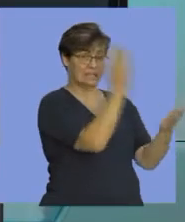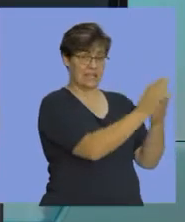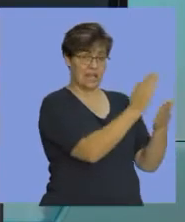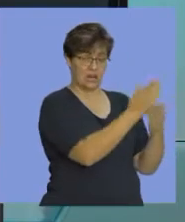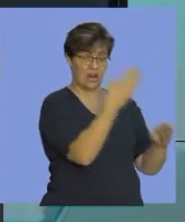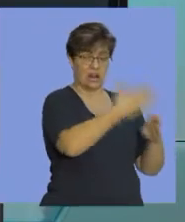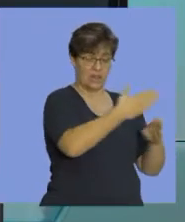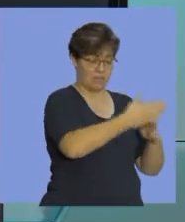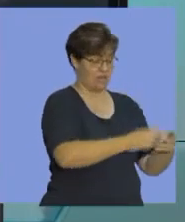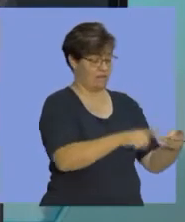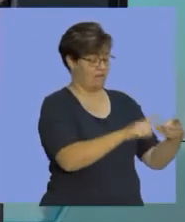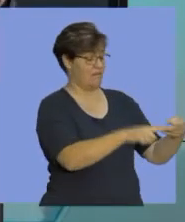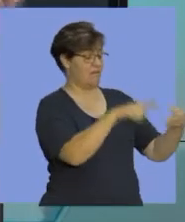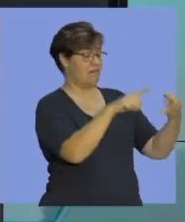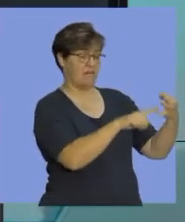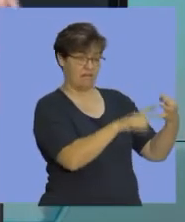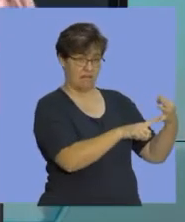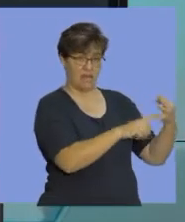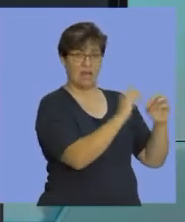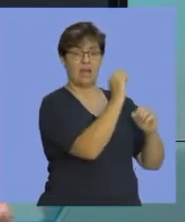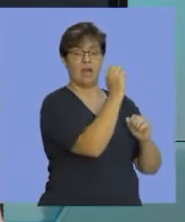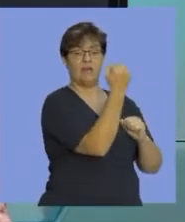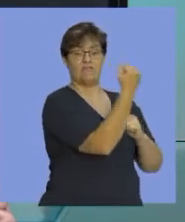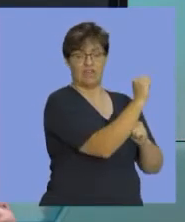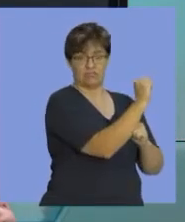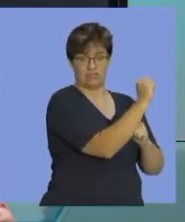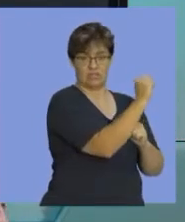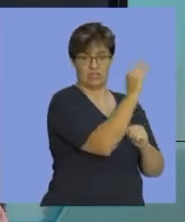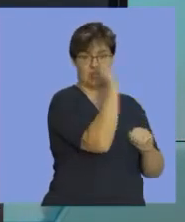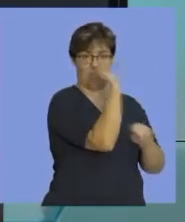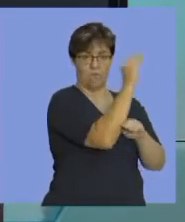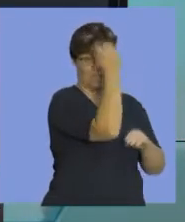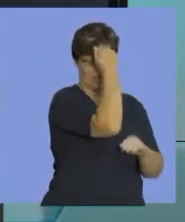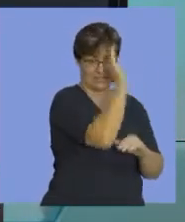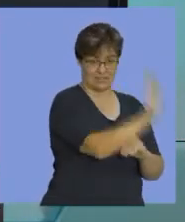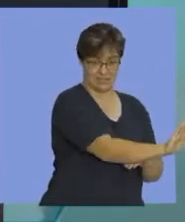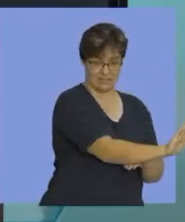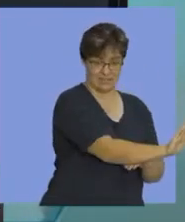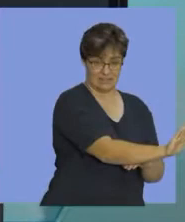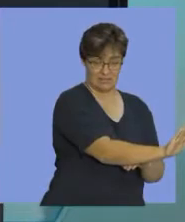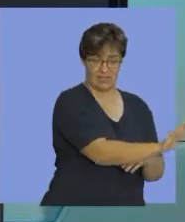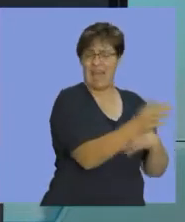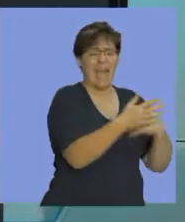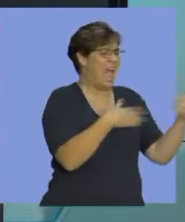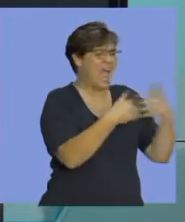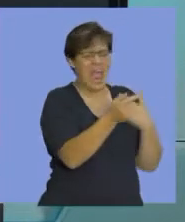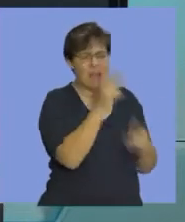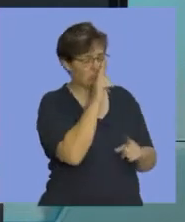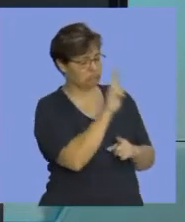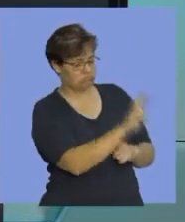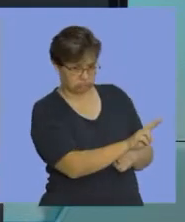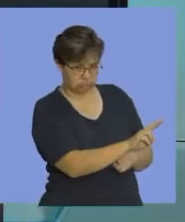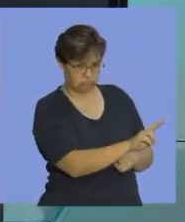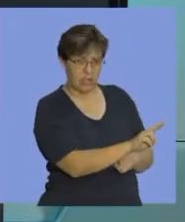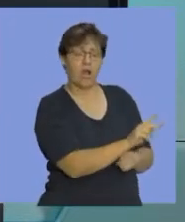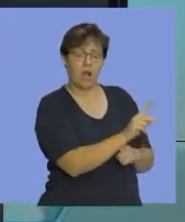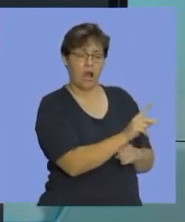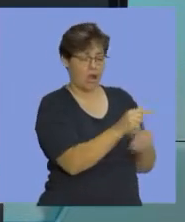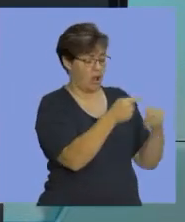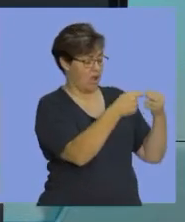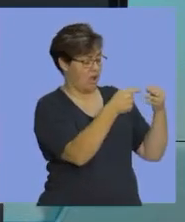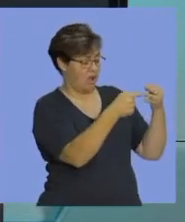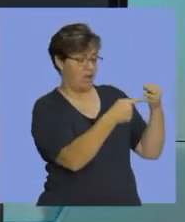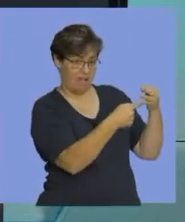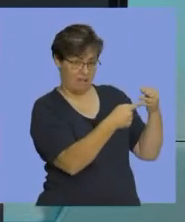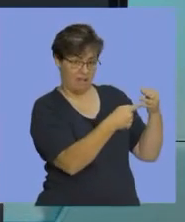labor, and your factory overheads. Right? So in any item that you look at, the costing component